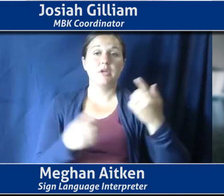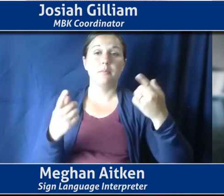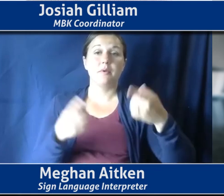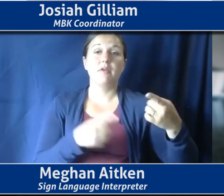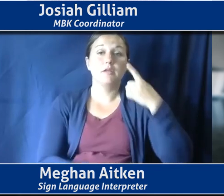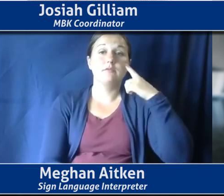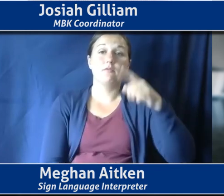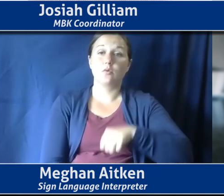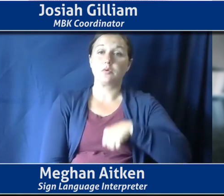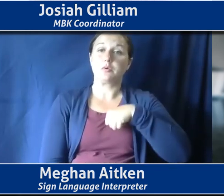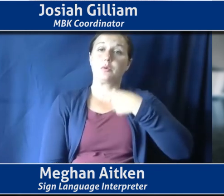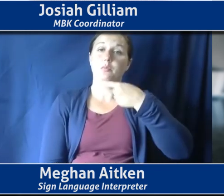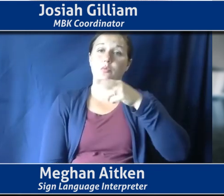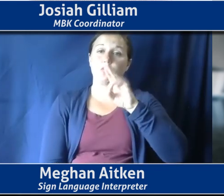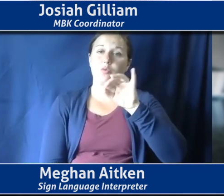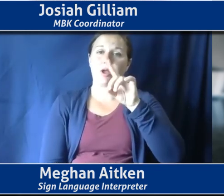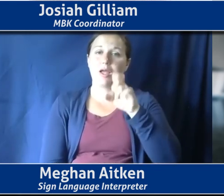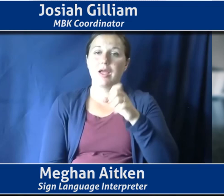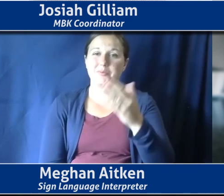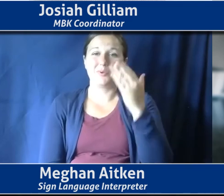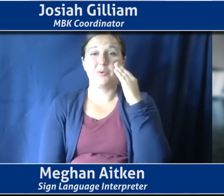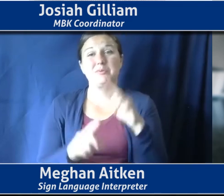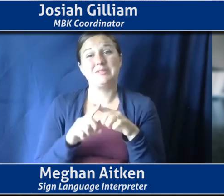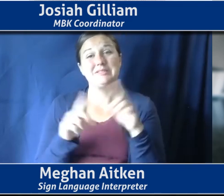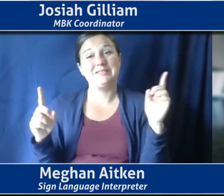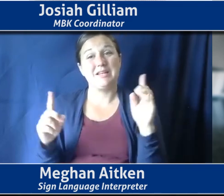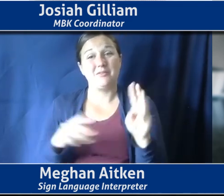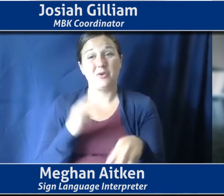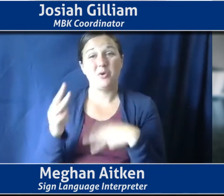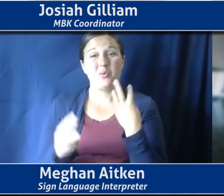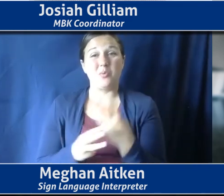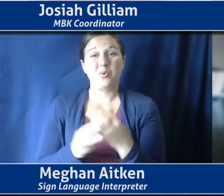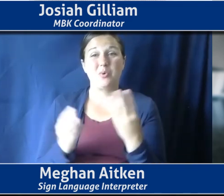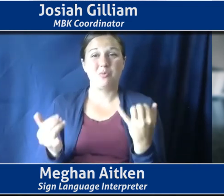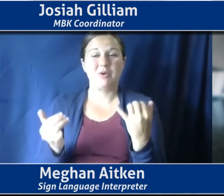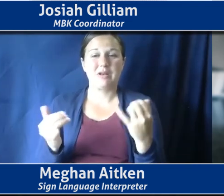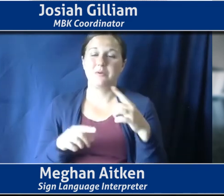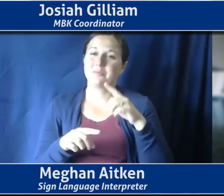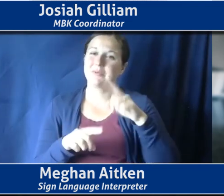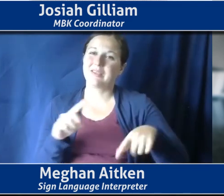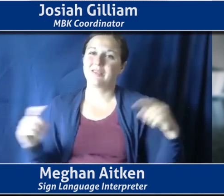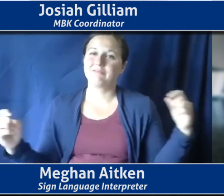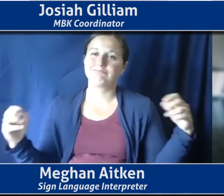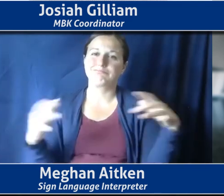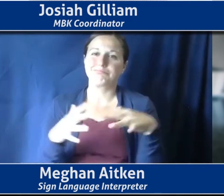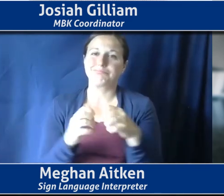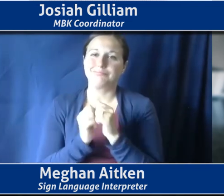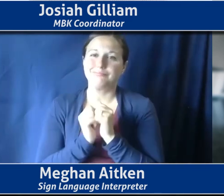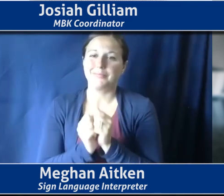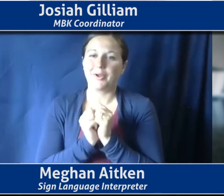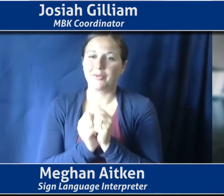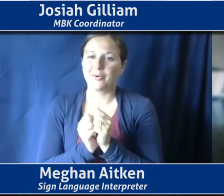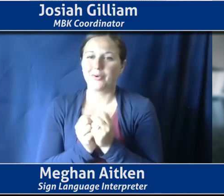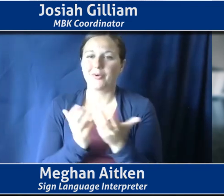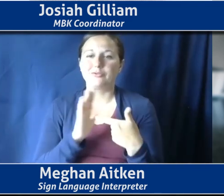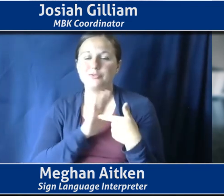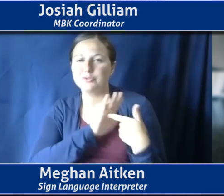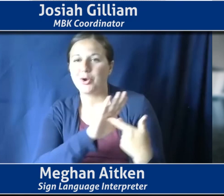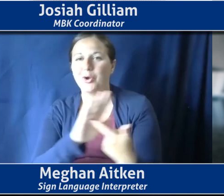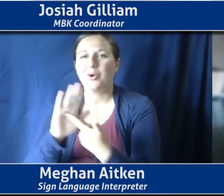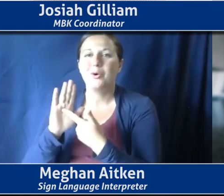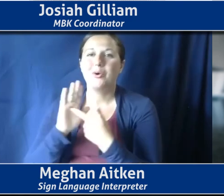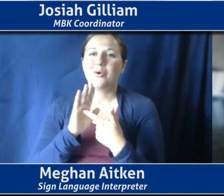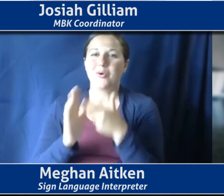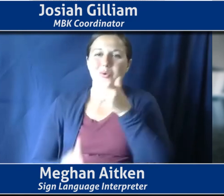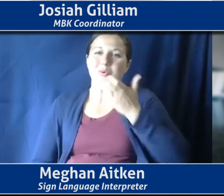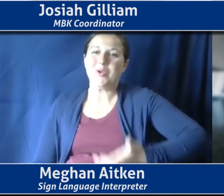know, we know it's, it's a very different reality right now and that we're not able to gather in large groups and to be able to, to show, um, who we